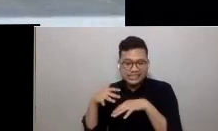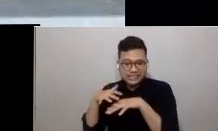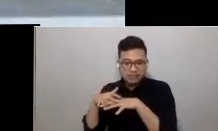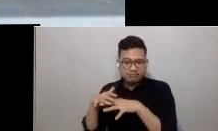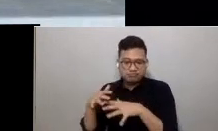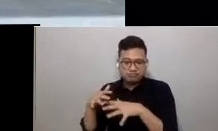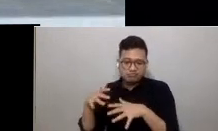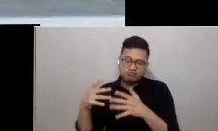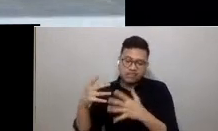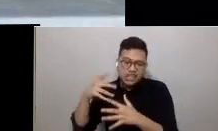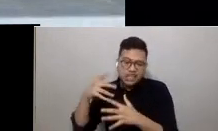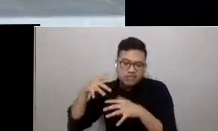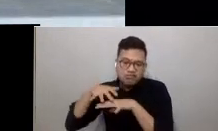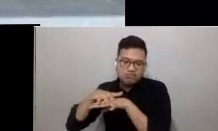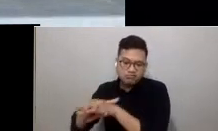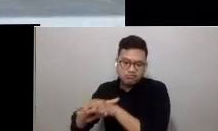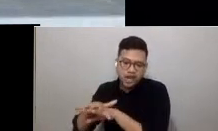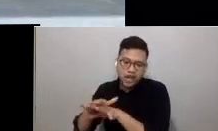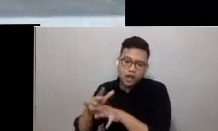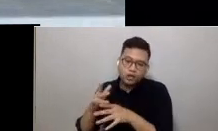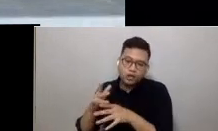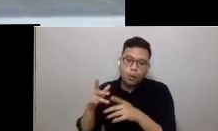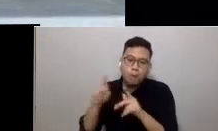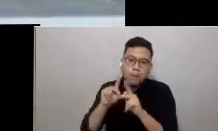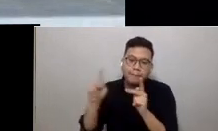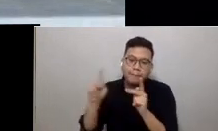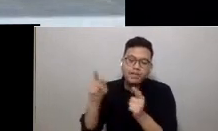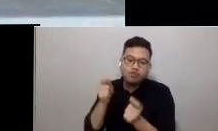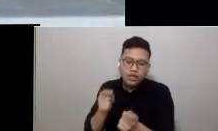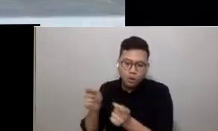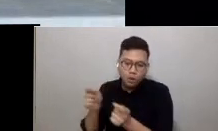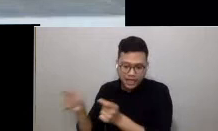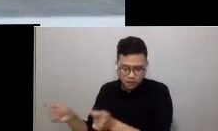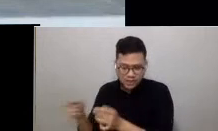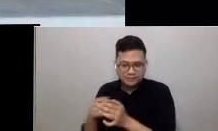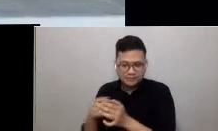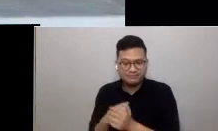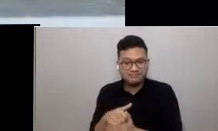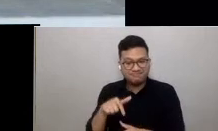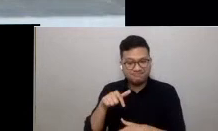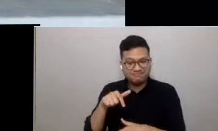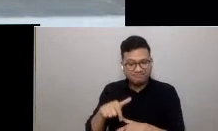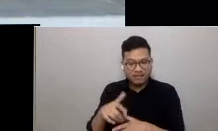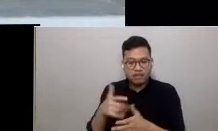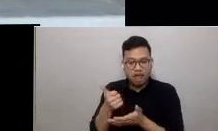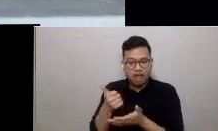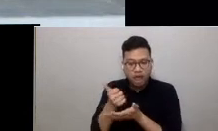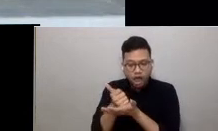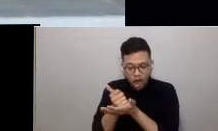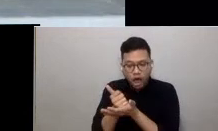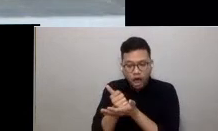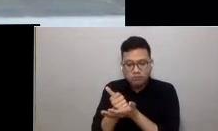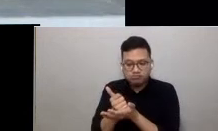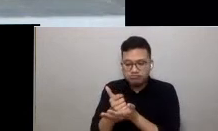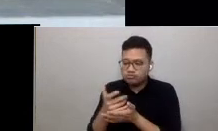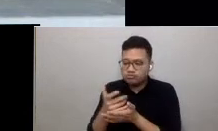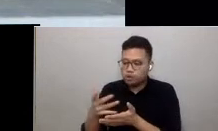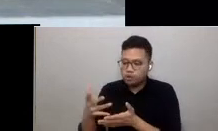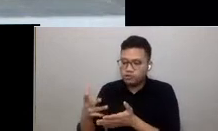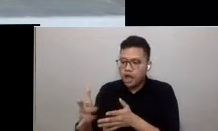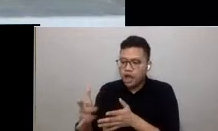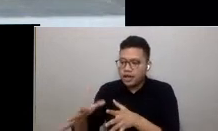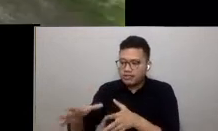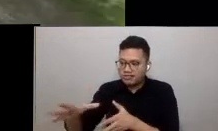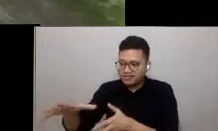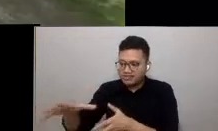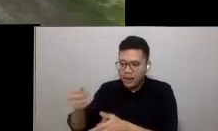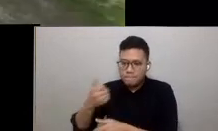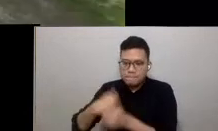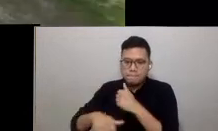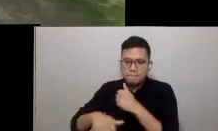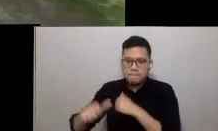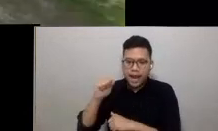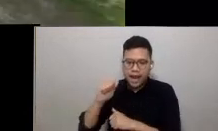transportation. This, in turn, helps reclaim congested streets for the people.